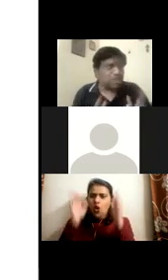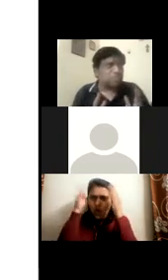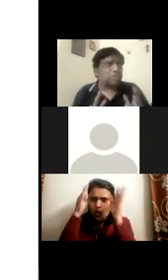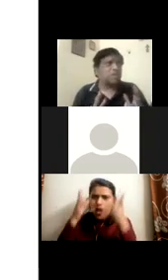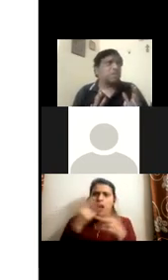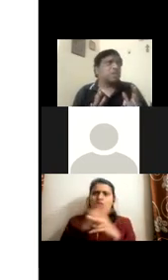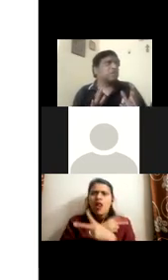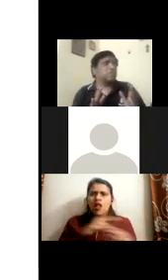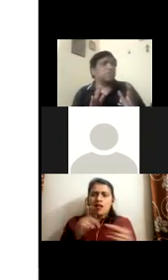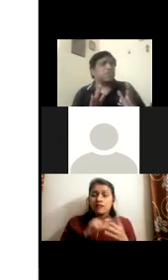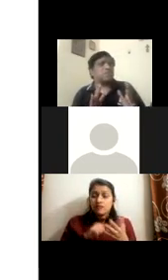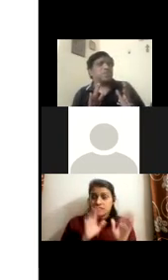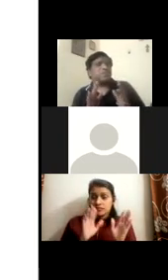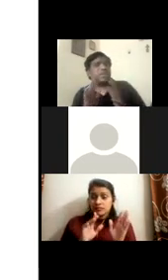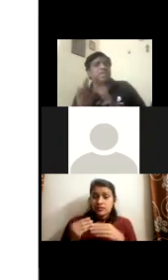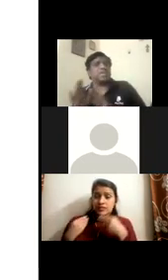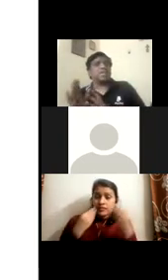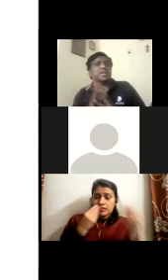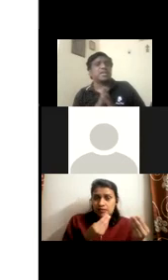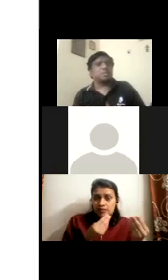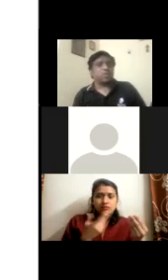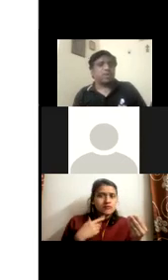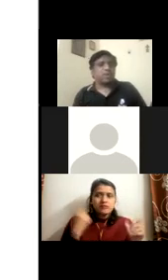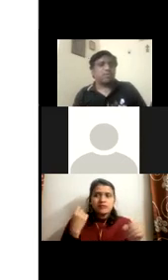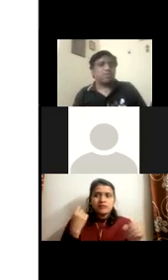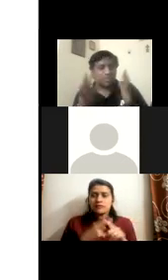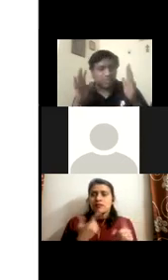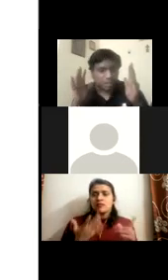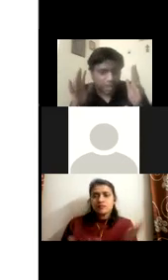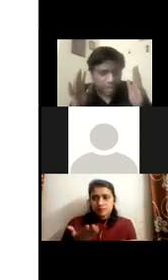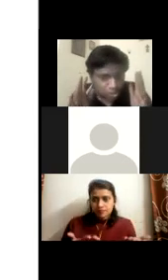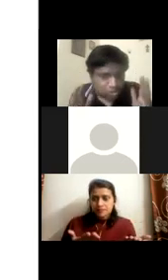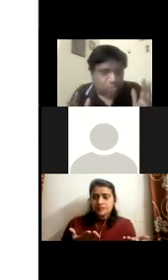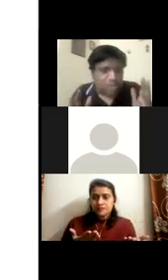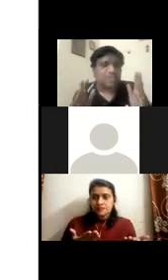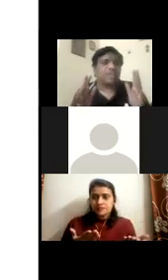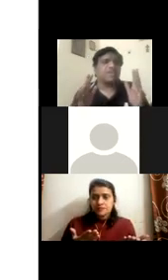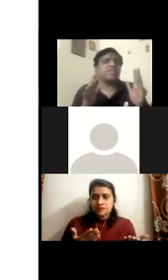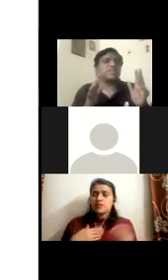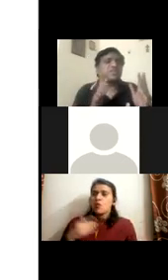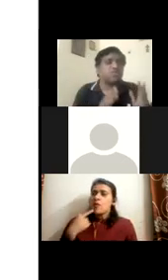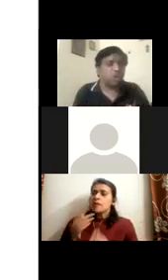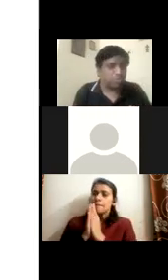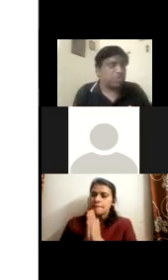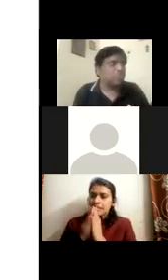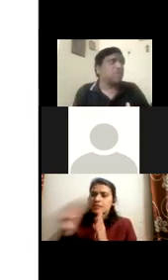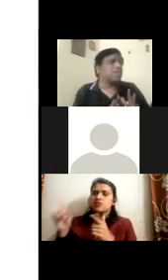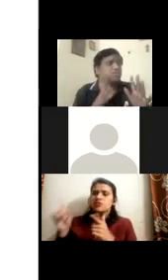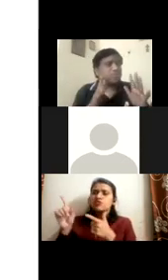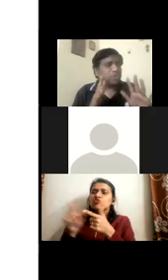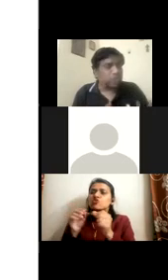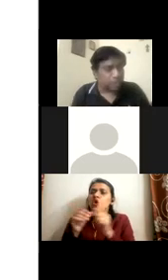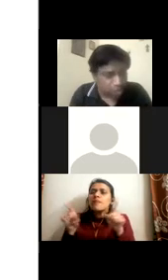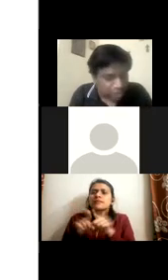internship, but, uh, we very clearly tell the employer, this is, you please take this as a job. Your